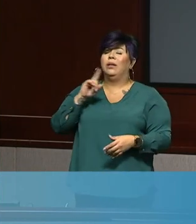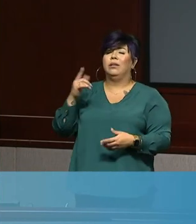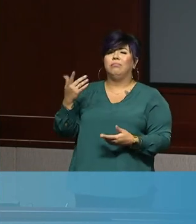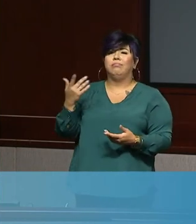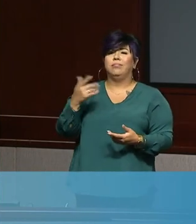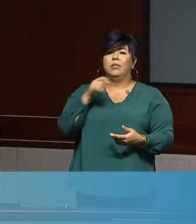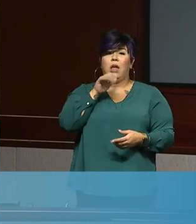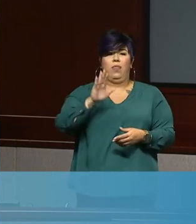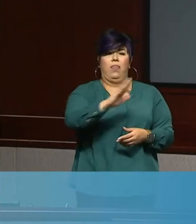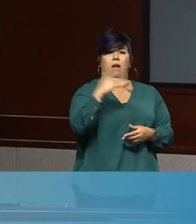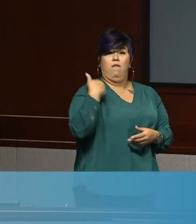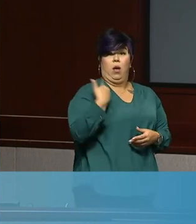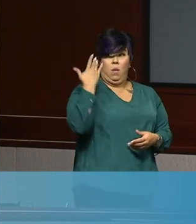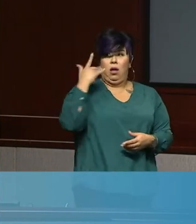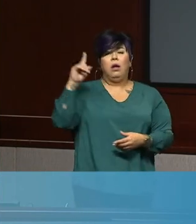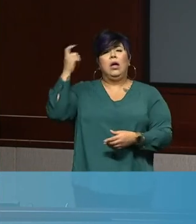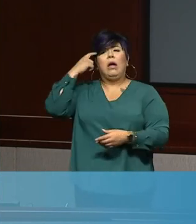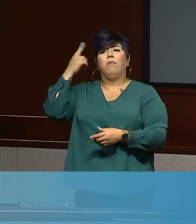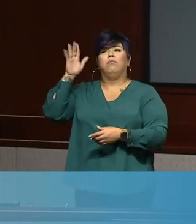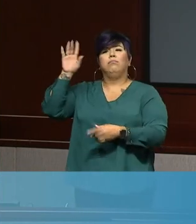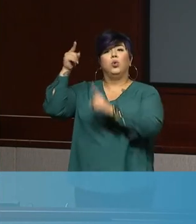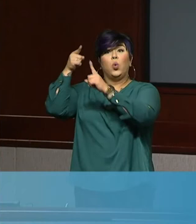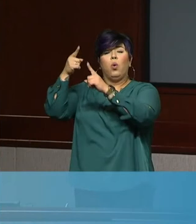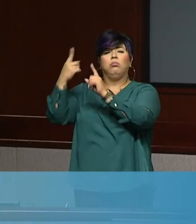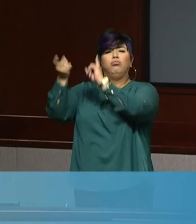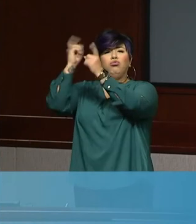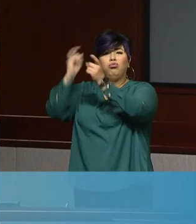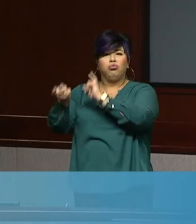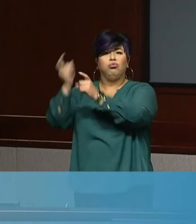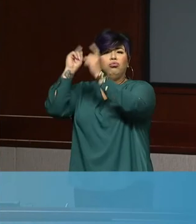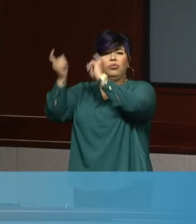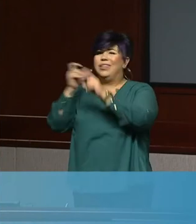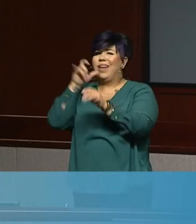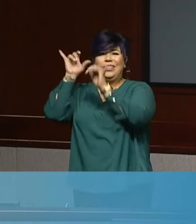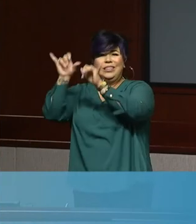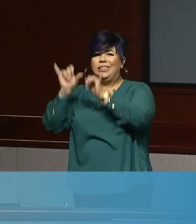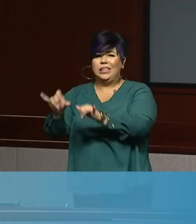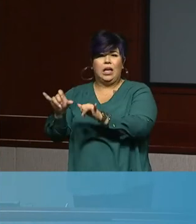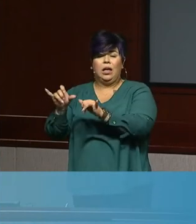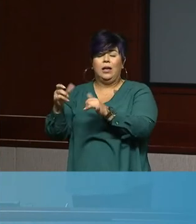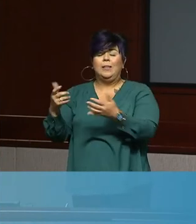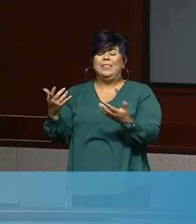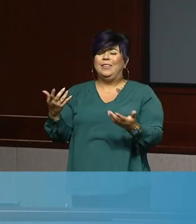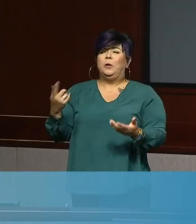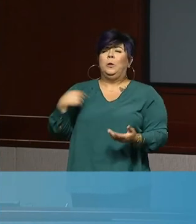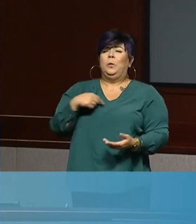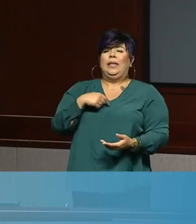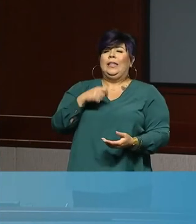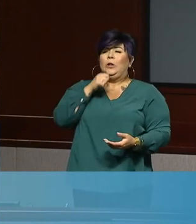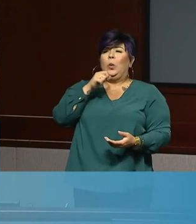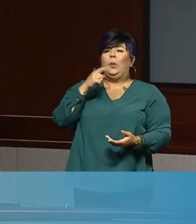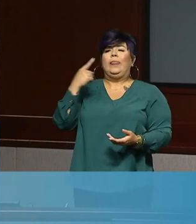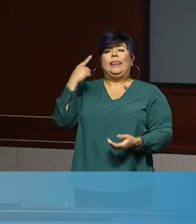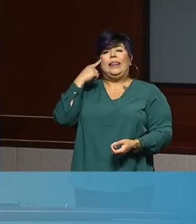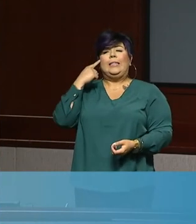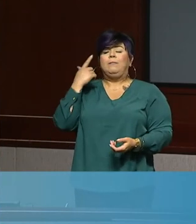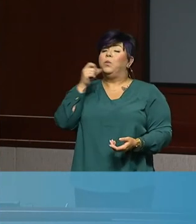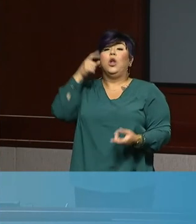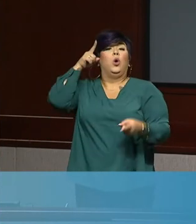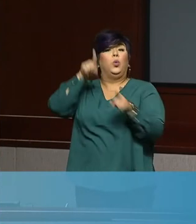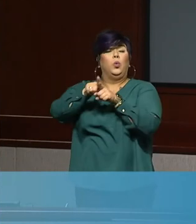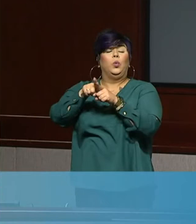moving goals and objectives, uh, that we believe, um, aren't necessarily, uh, directed at,